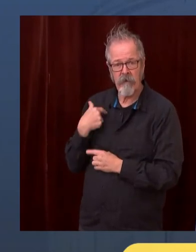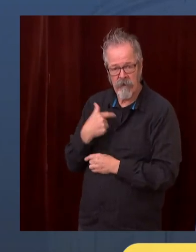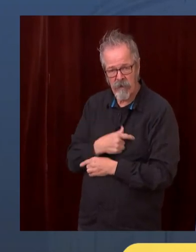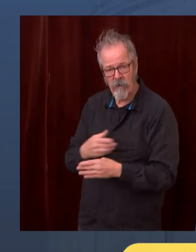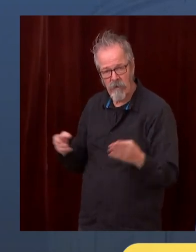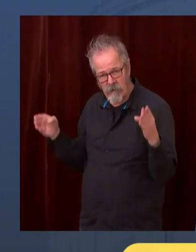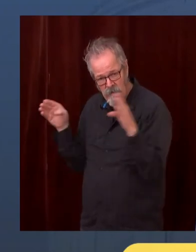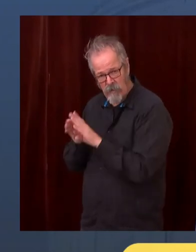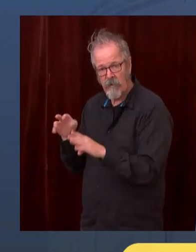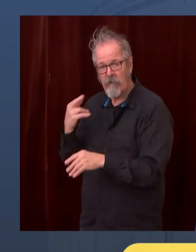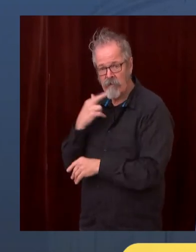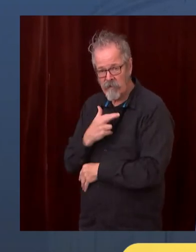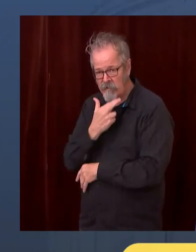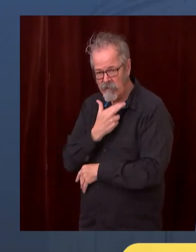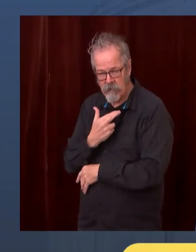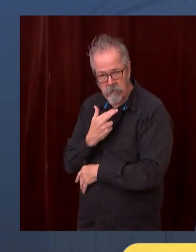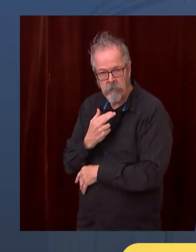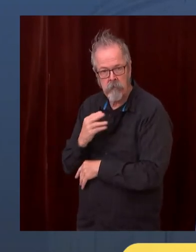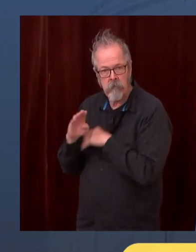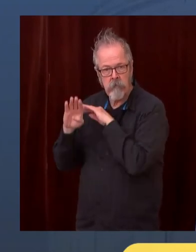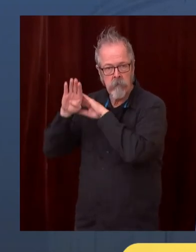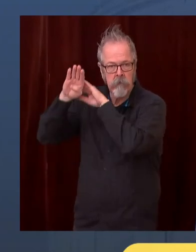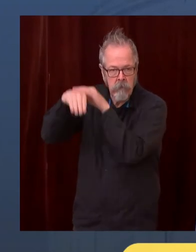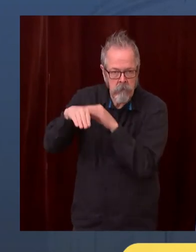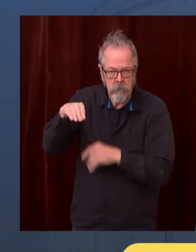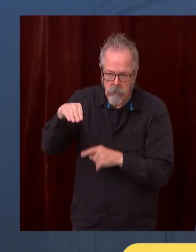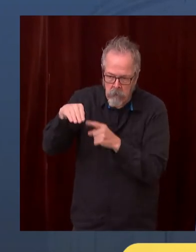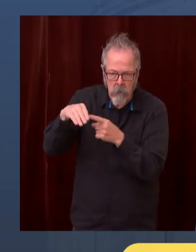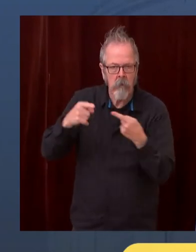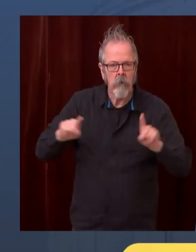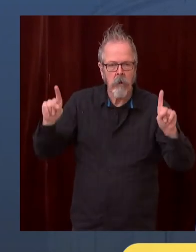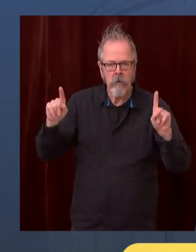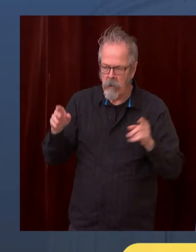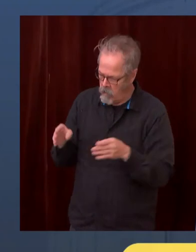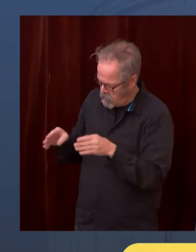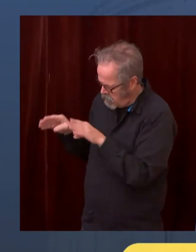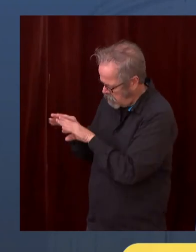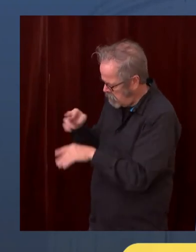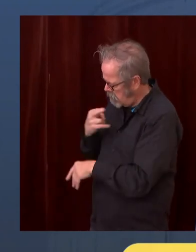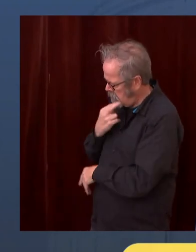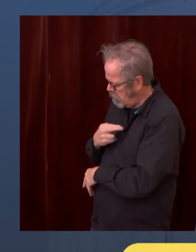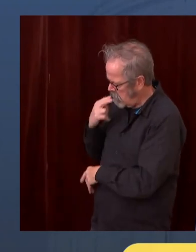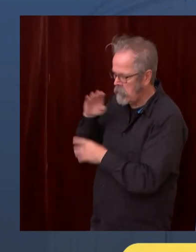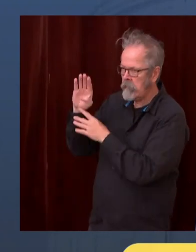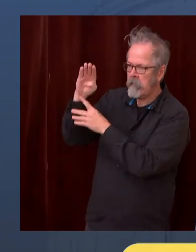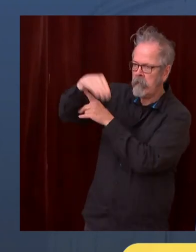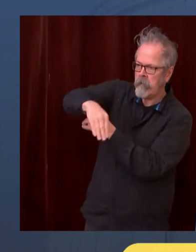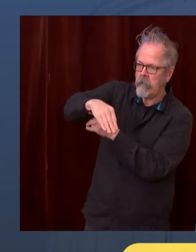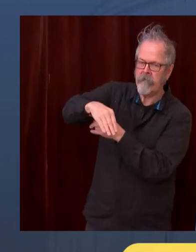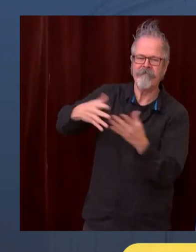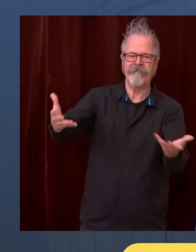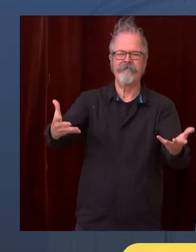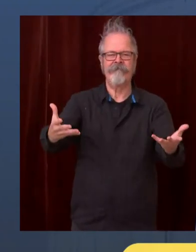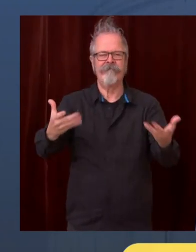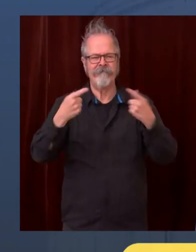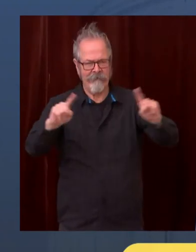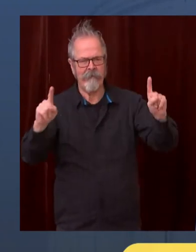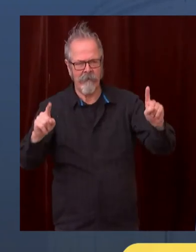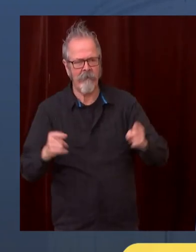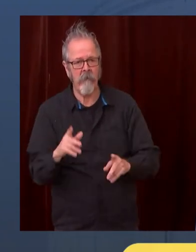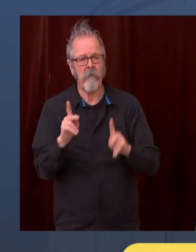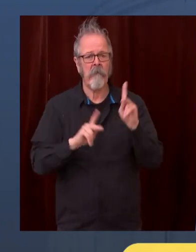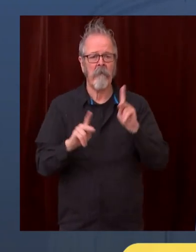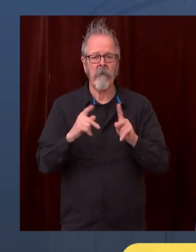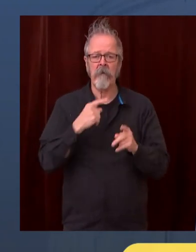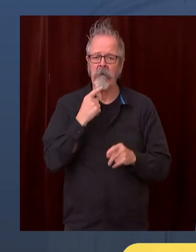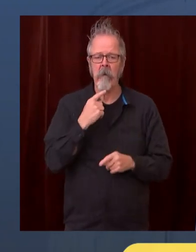Don't tell me that people are just going to go somewhere else and cause more infection because that's not what happened in March. We took action in March and